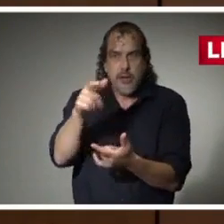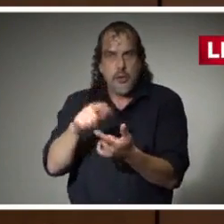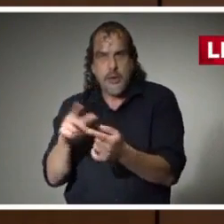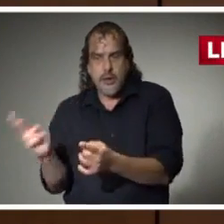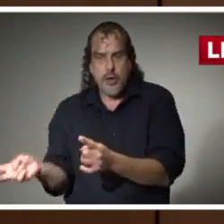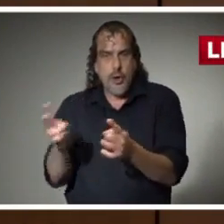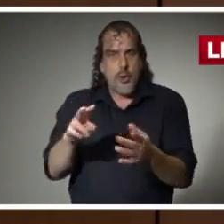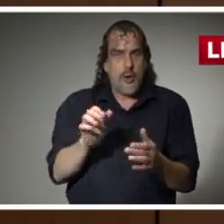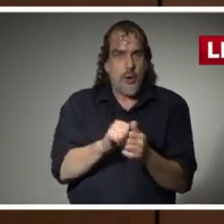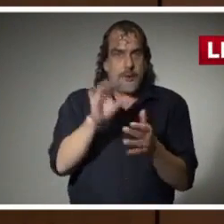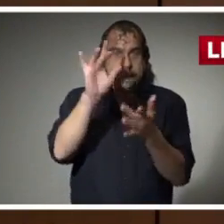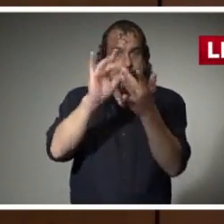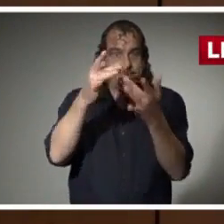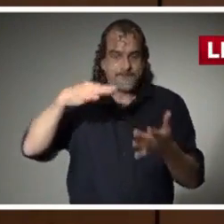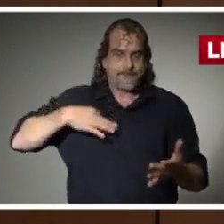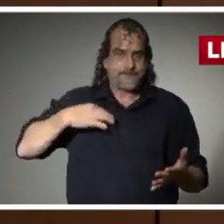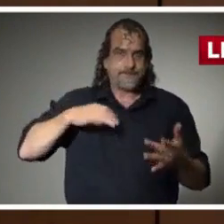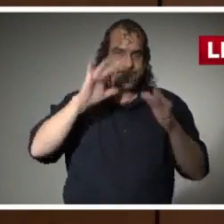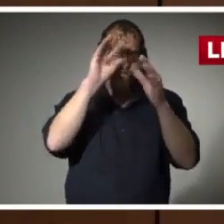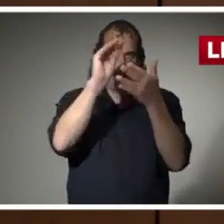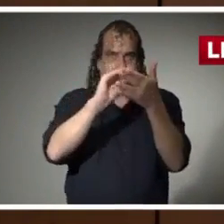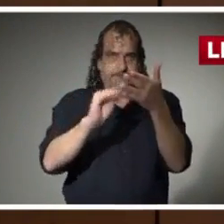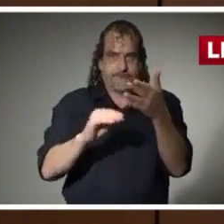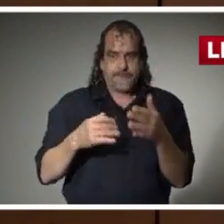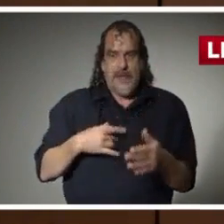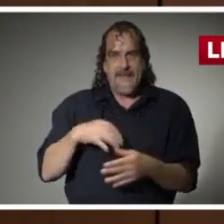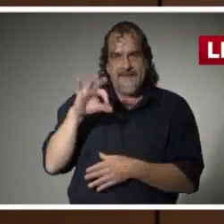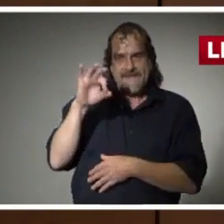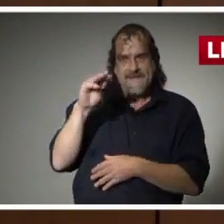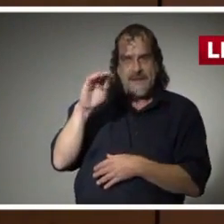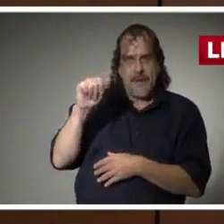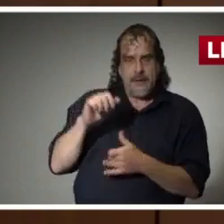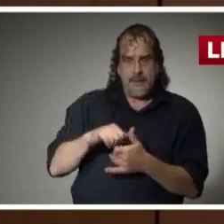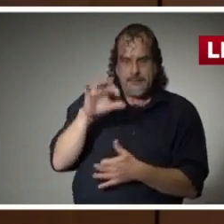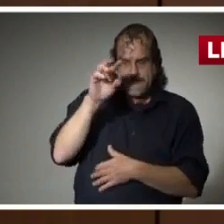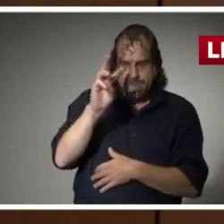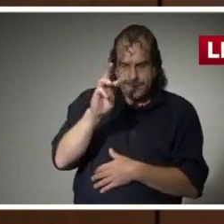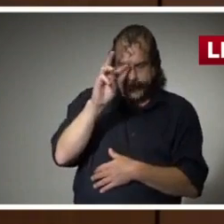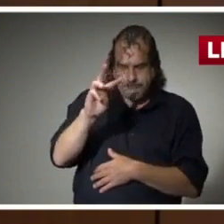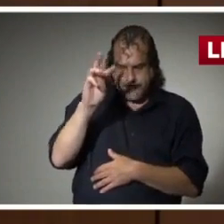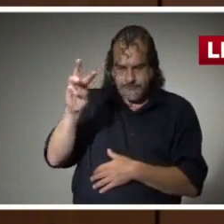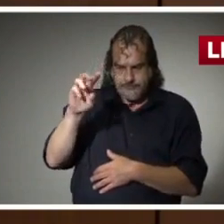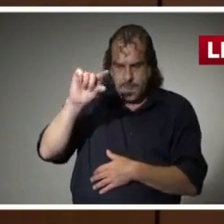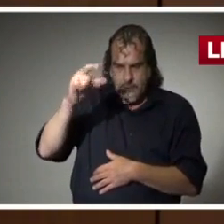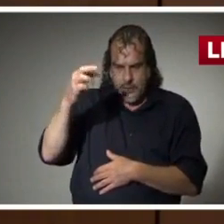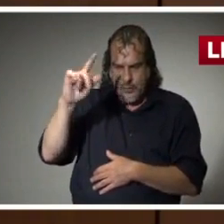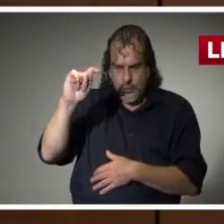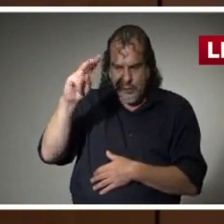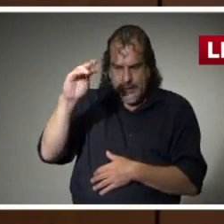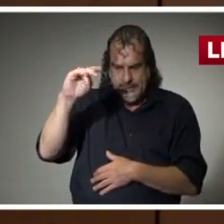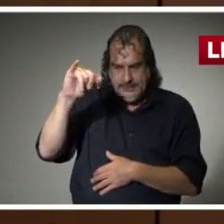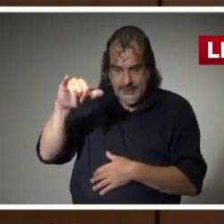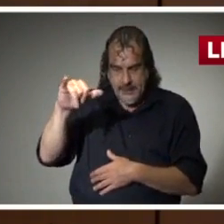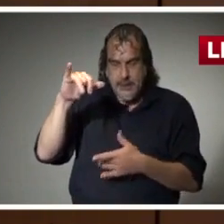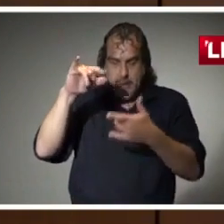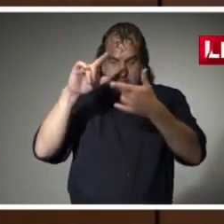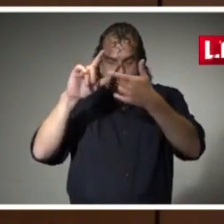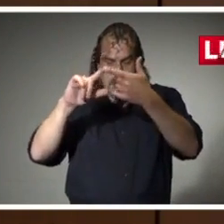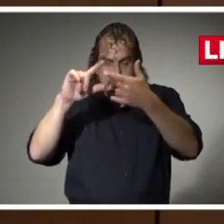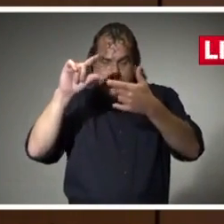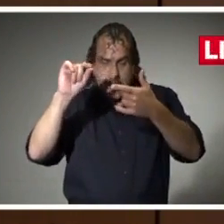for these as an applicant at the FEMA website at www.grantee.fema